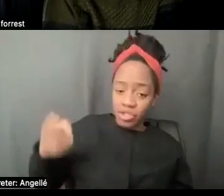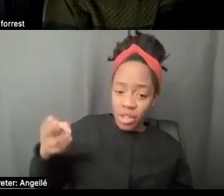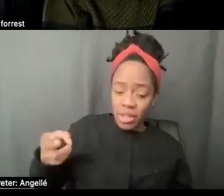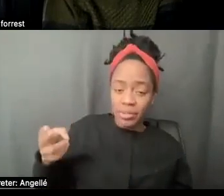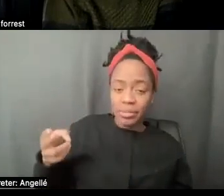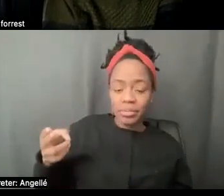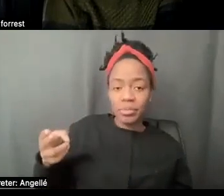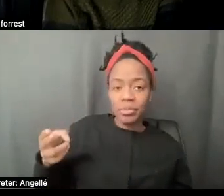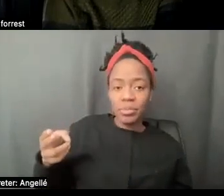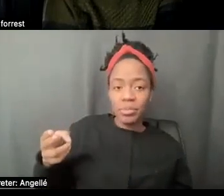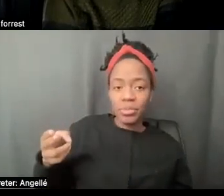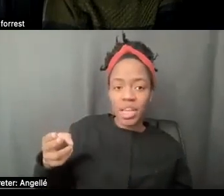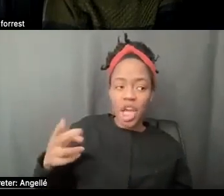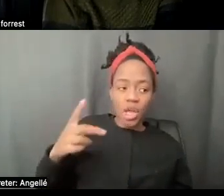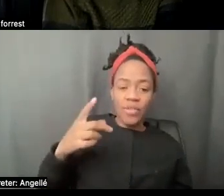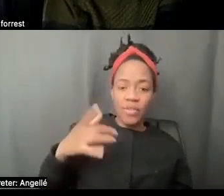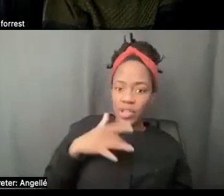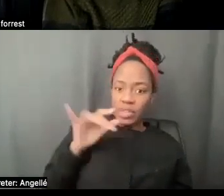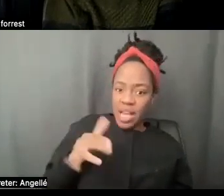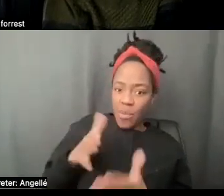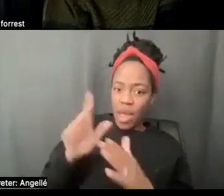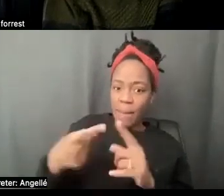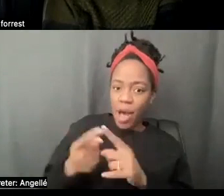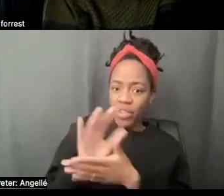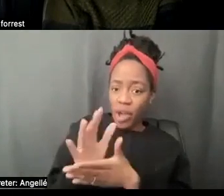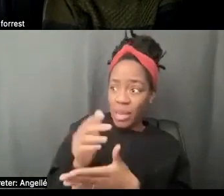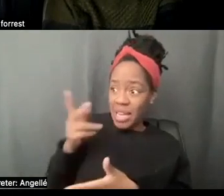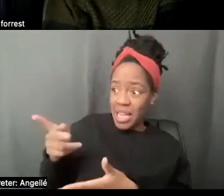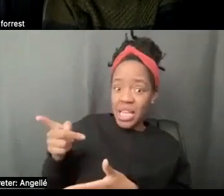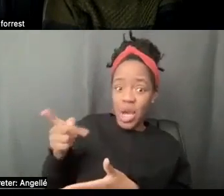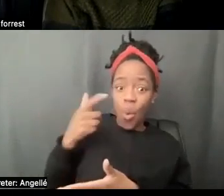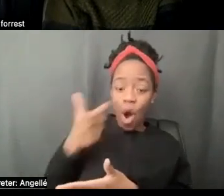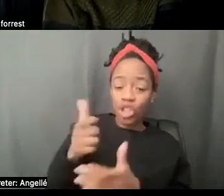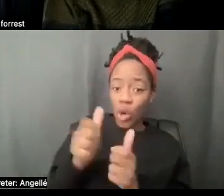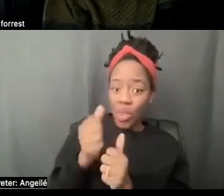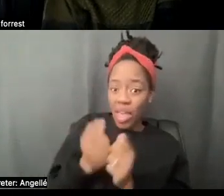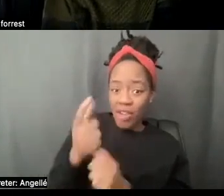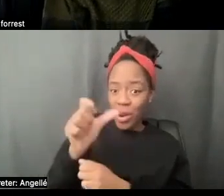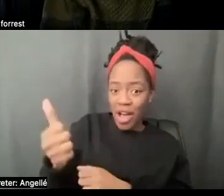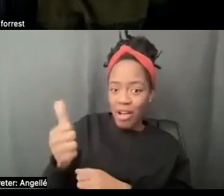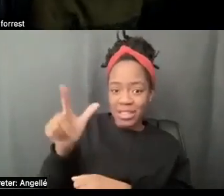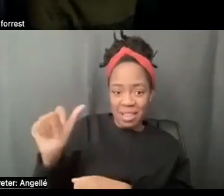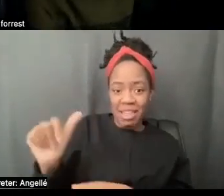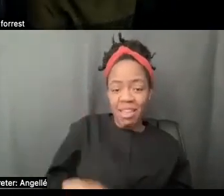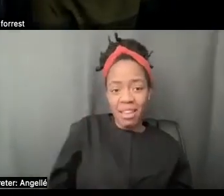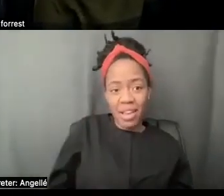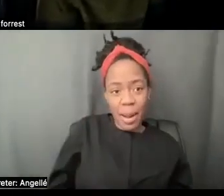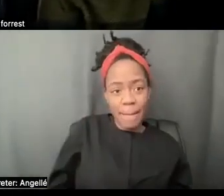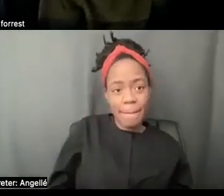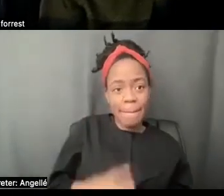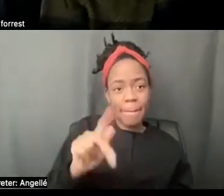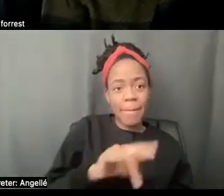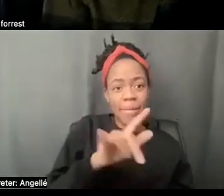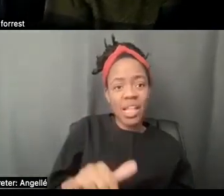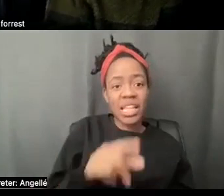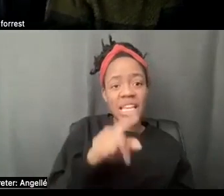has thought that about the film as well. And he saw it with everybody else in L.A. He has responded to every